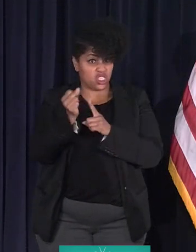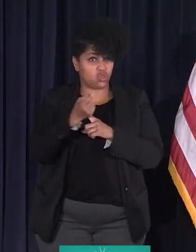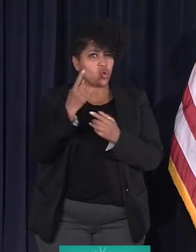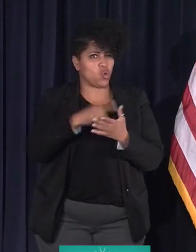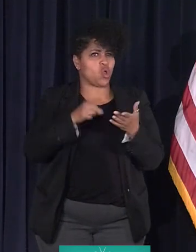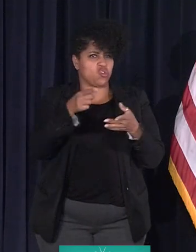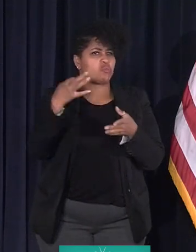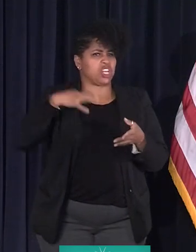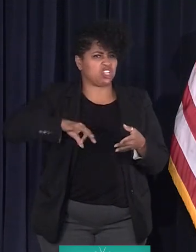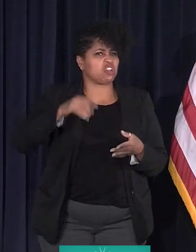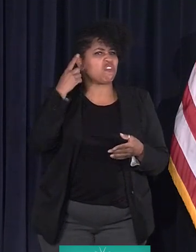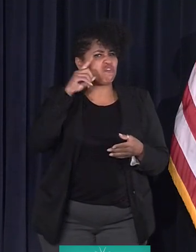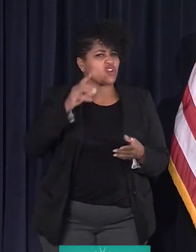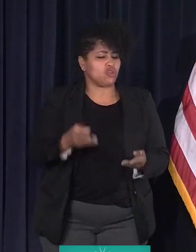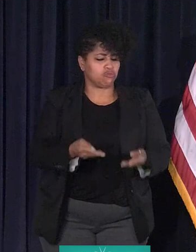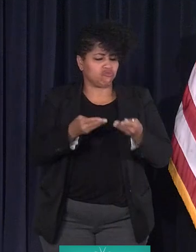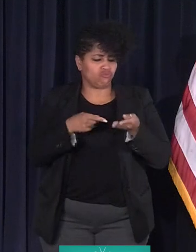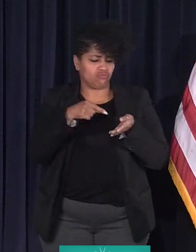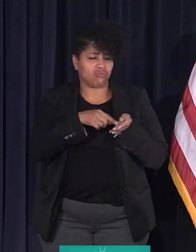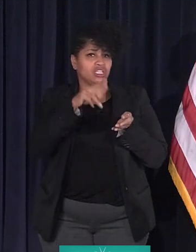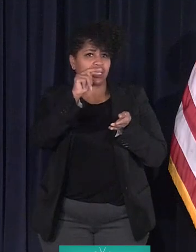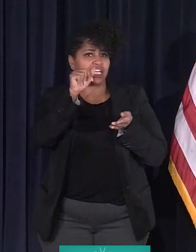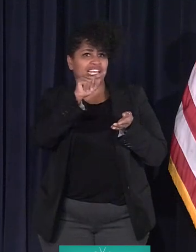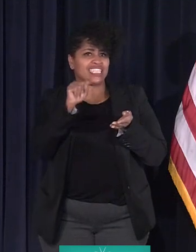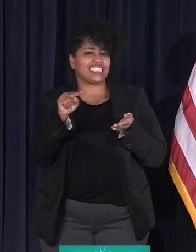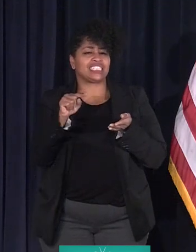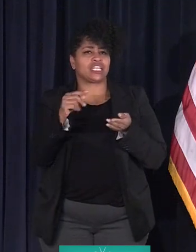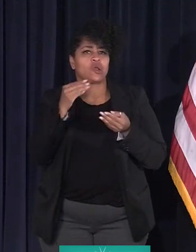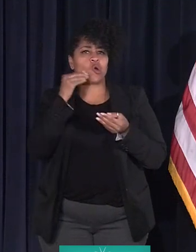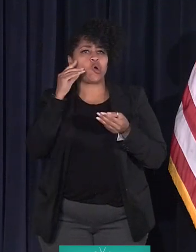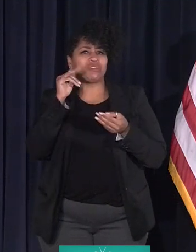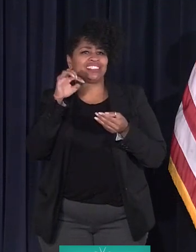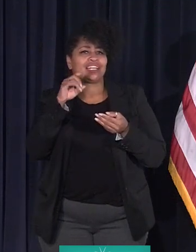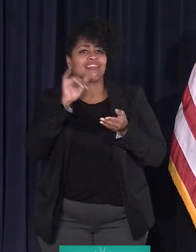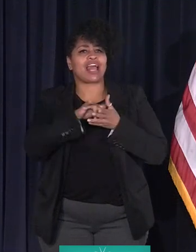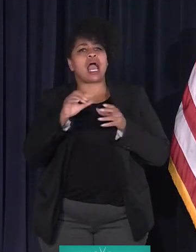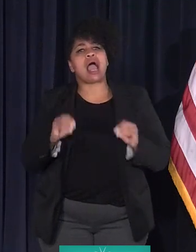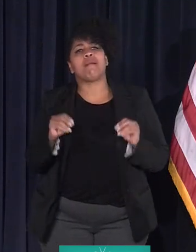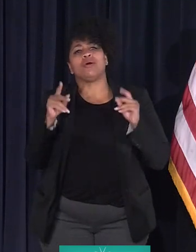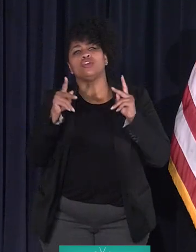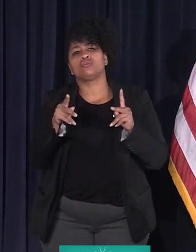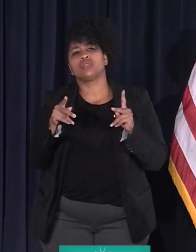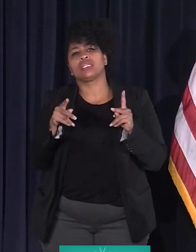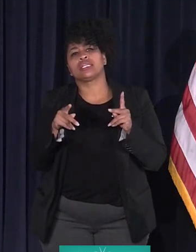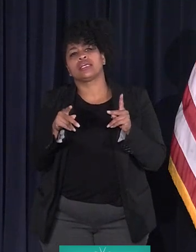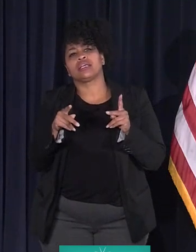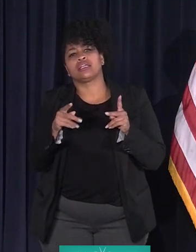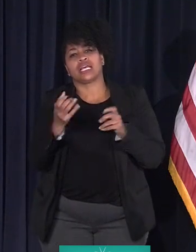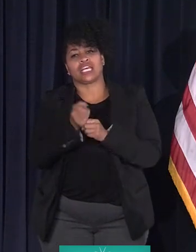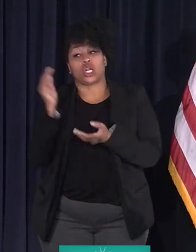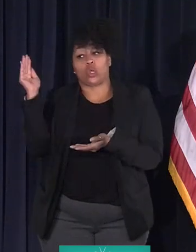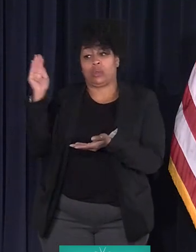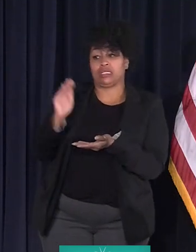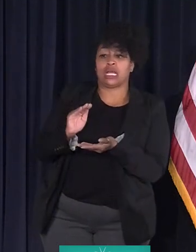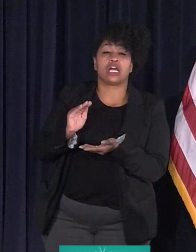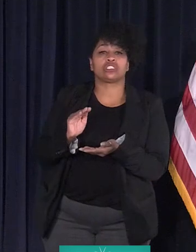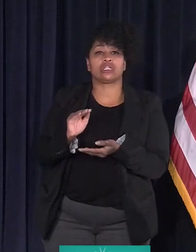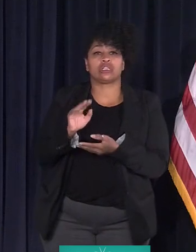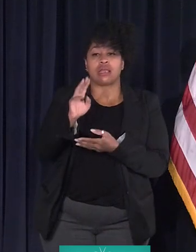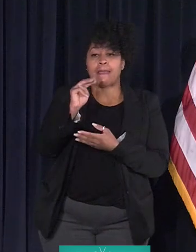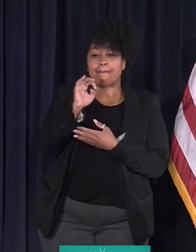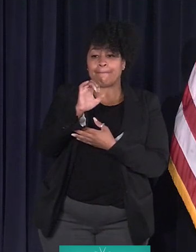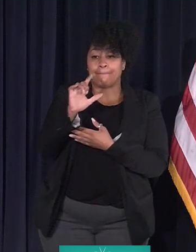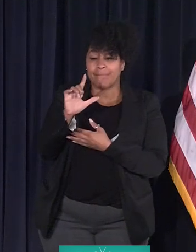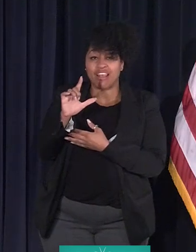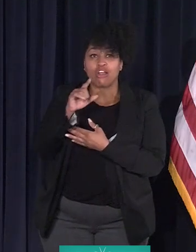what you would be eligible for is an NEZ homestead. And it's an opportunity to get a reduction on the mills that